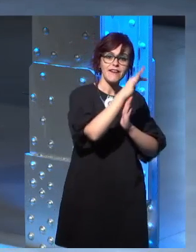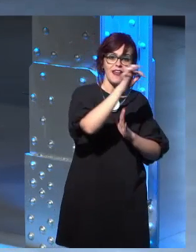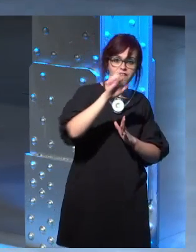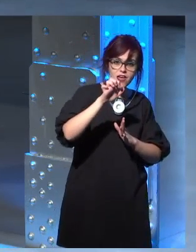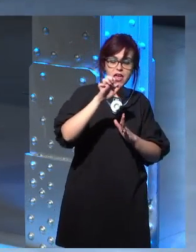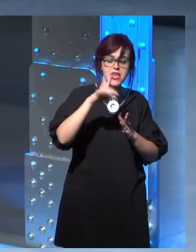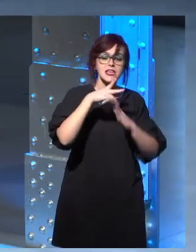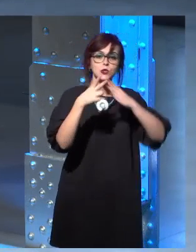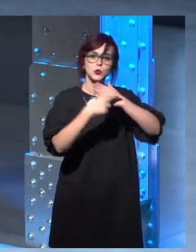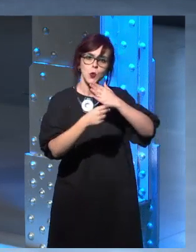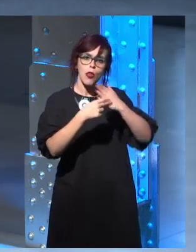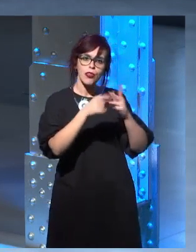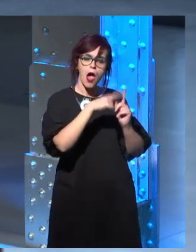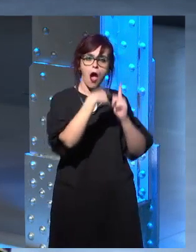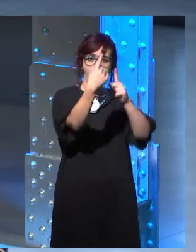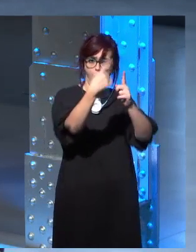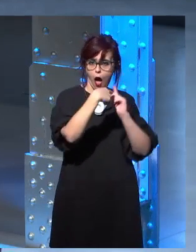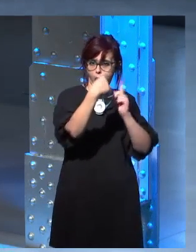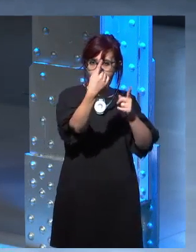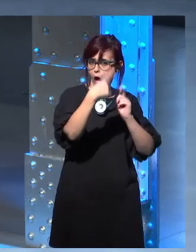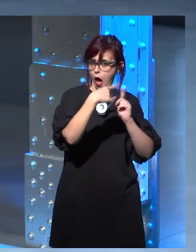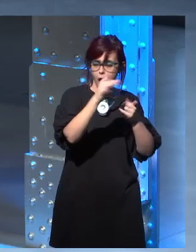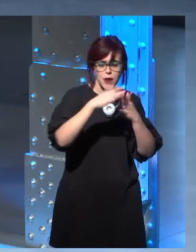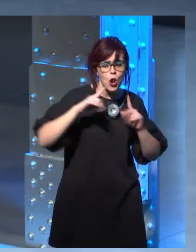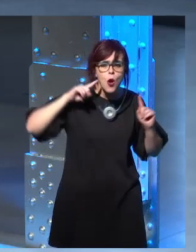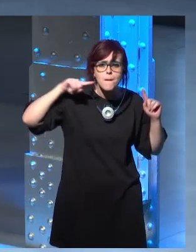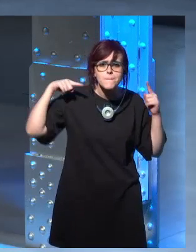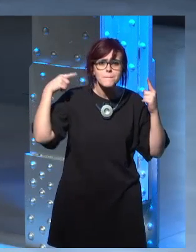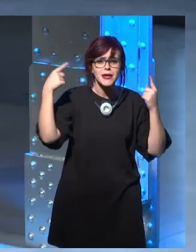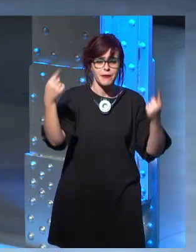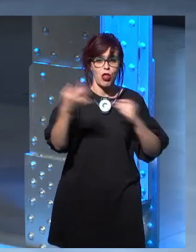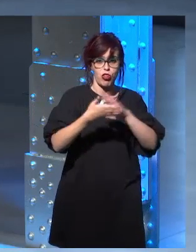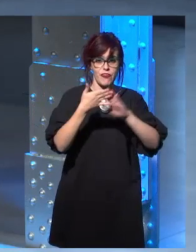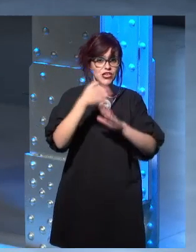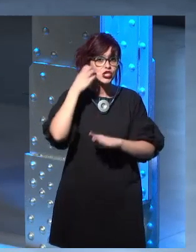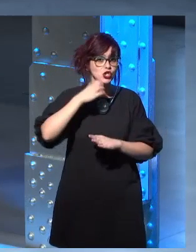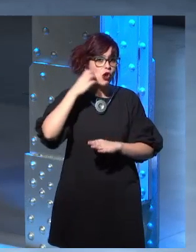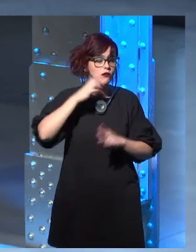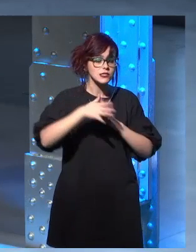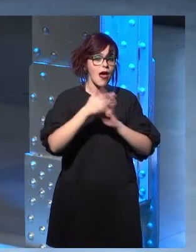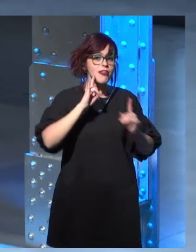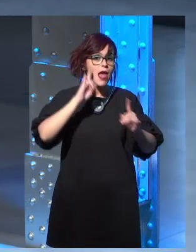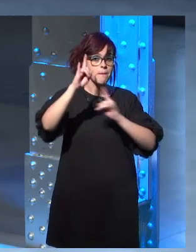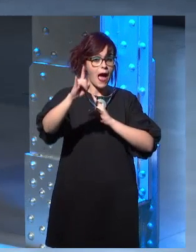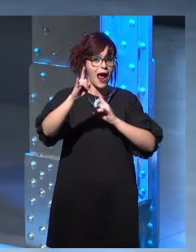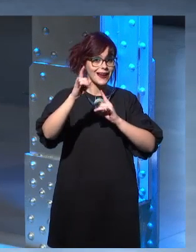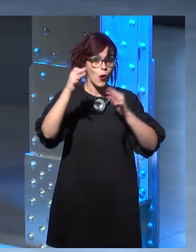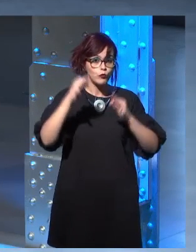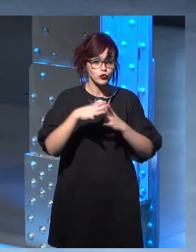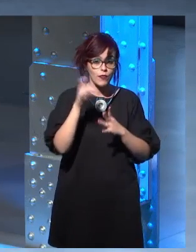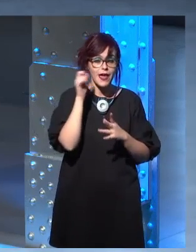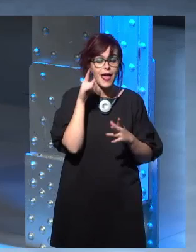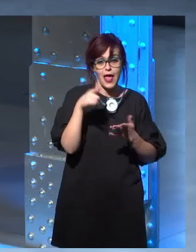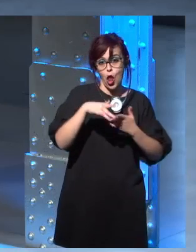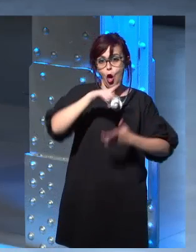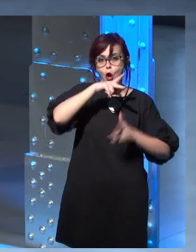soon as I got to the motel we were staying at. And she was barely awake, but she woke up really quick when I mentioned George